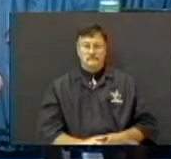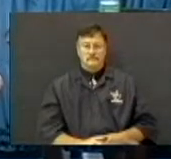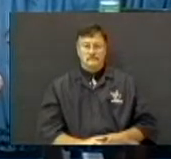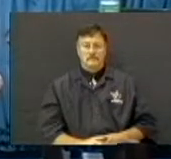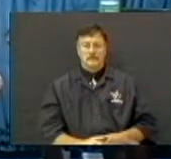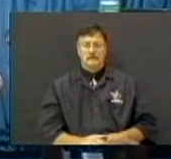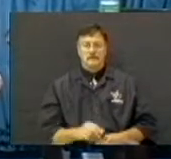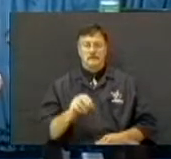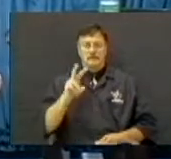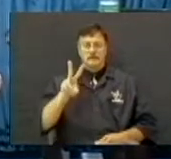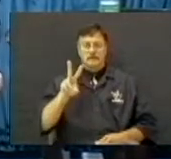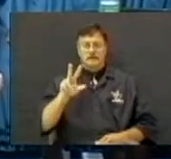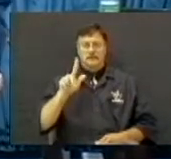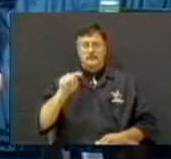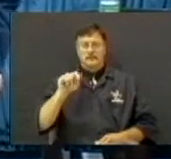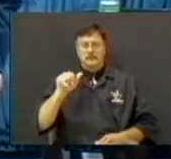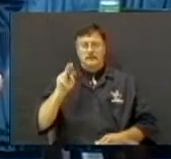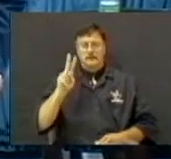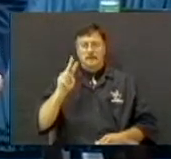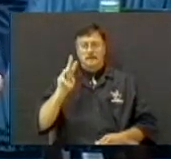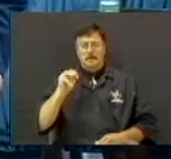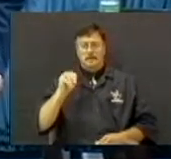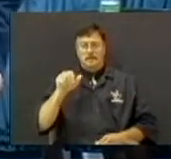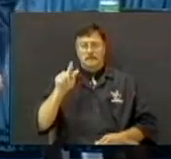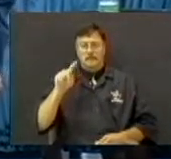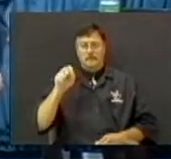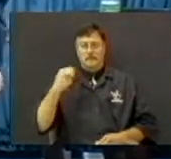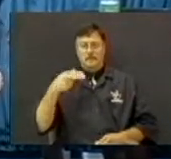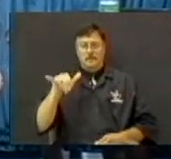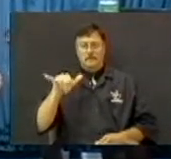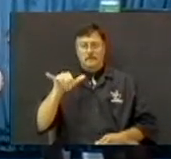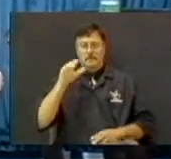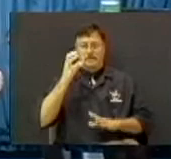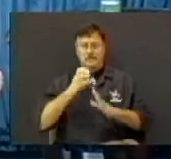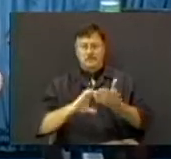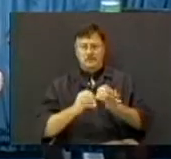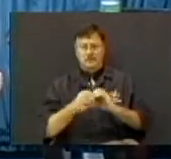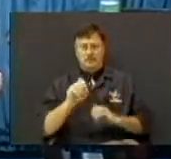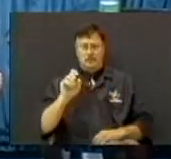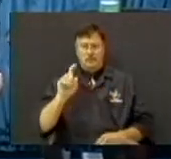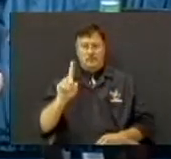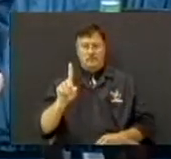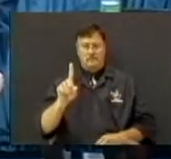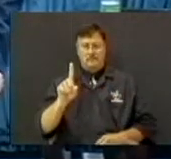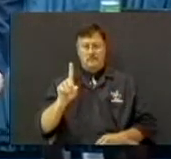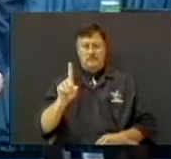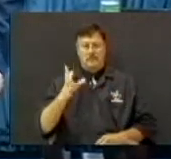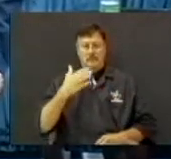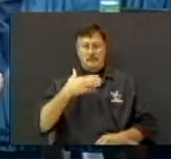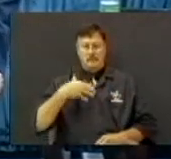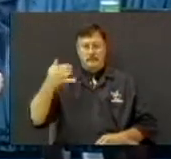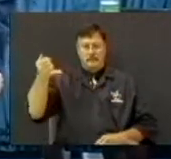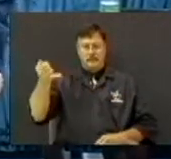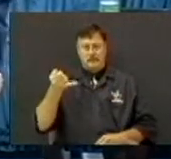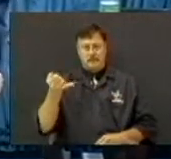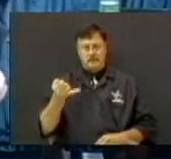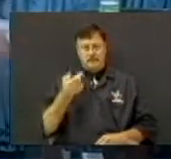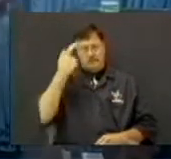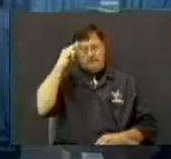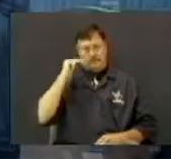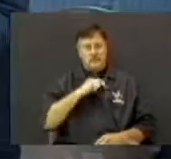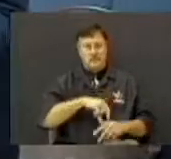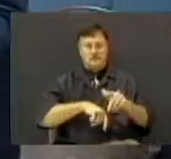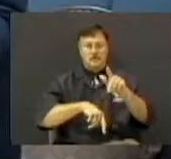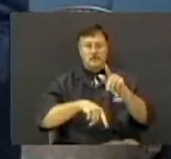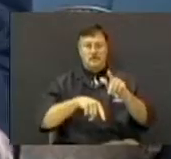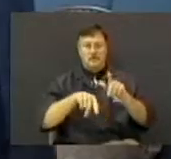2 Timothy, chapter number 1. If you will let me, I'm going to have a little introduction. You Bible